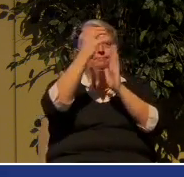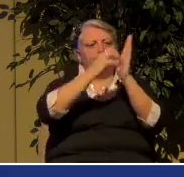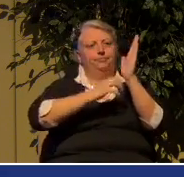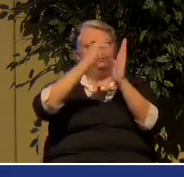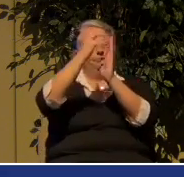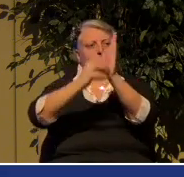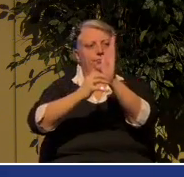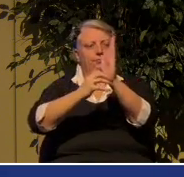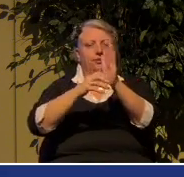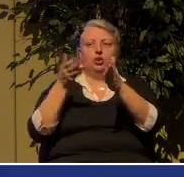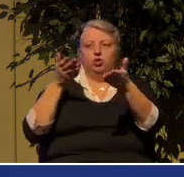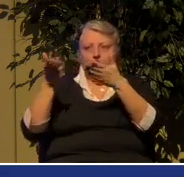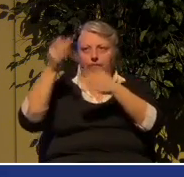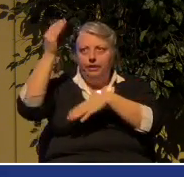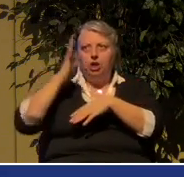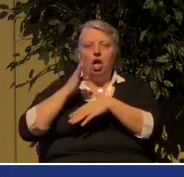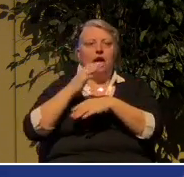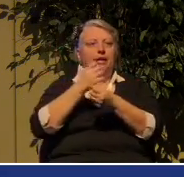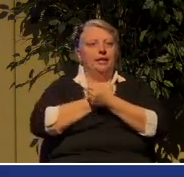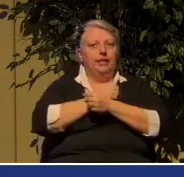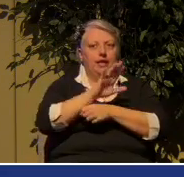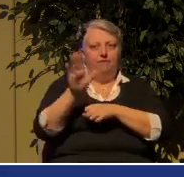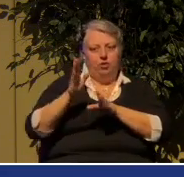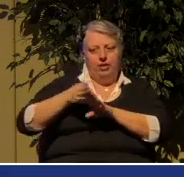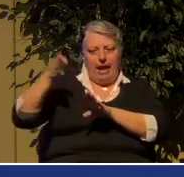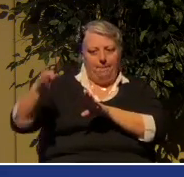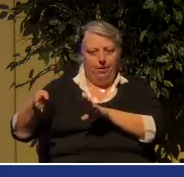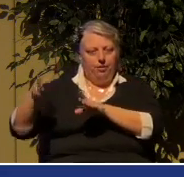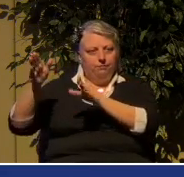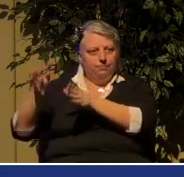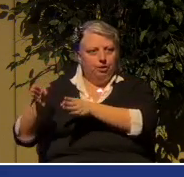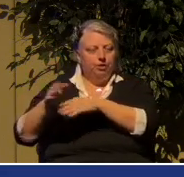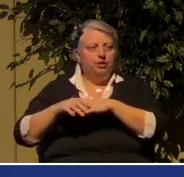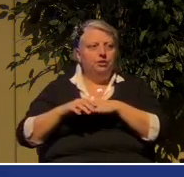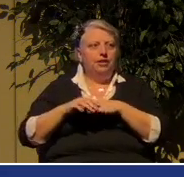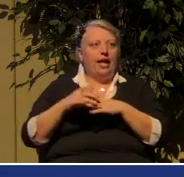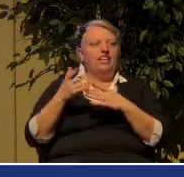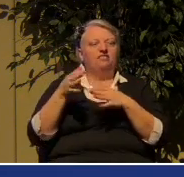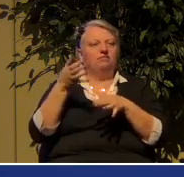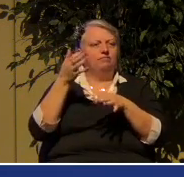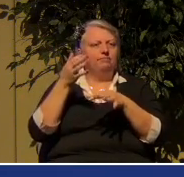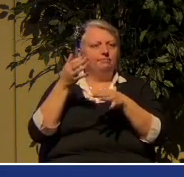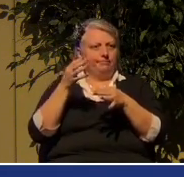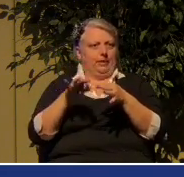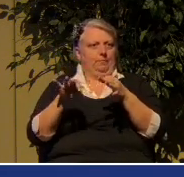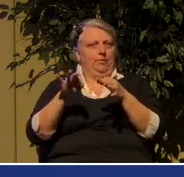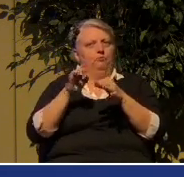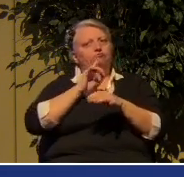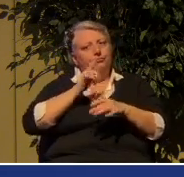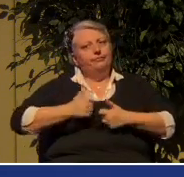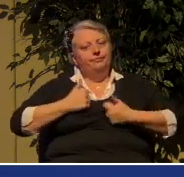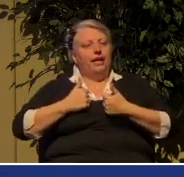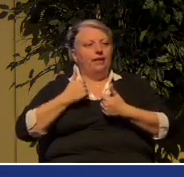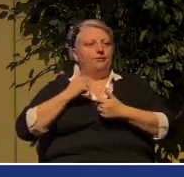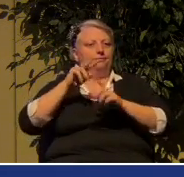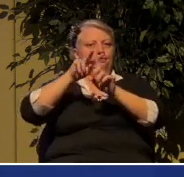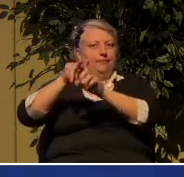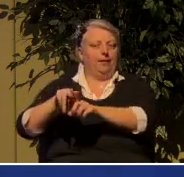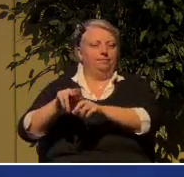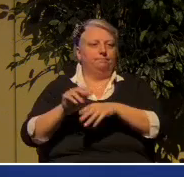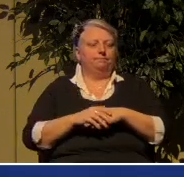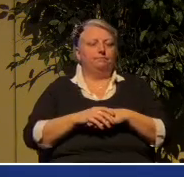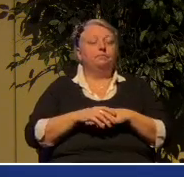loving your neighbor, what that looked like in terms of very practical situations. And in the time of Jesus, there was a whole school of